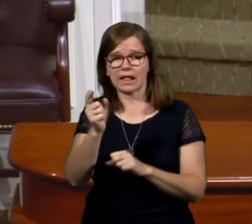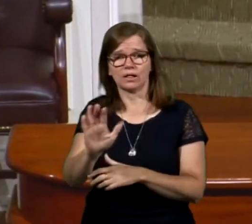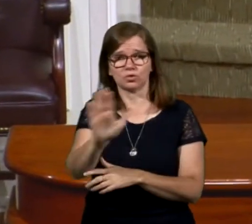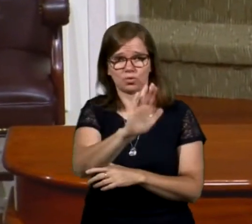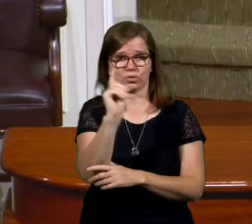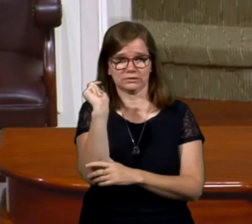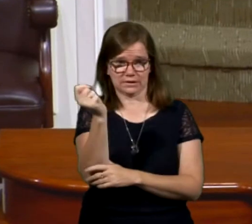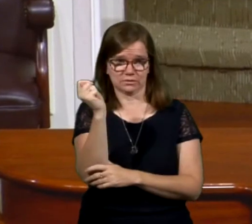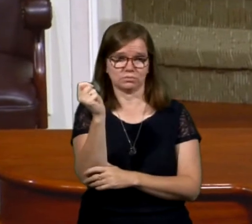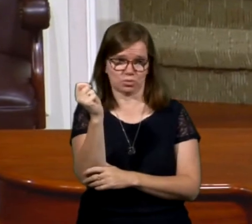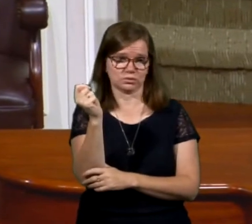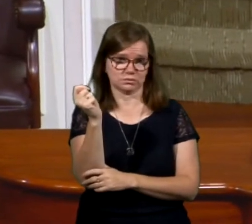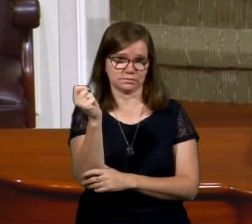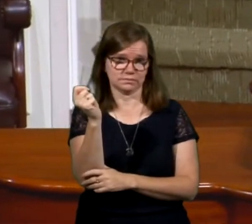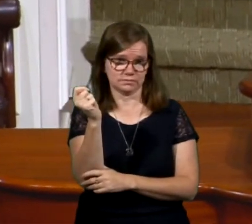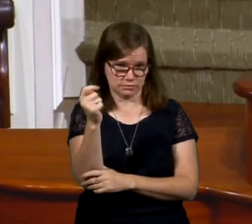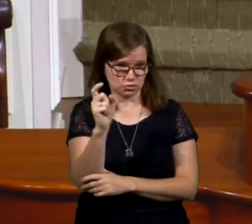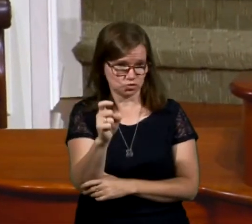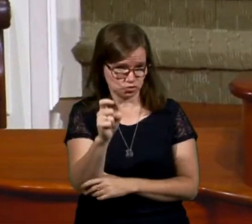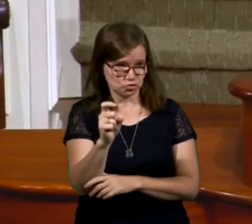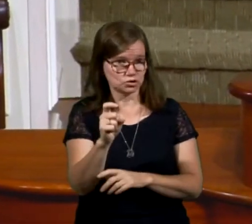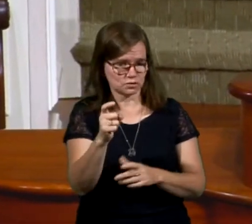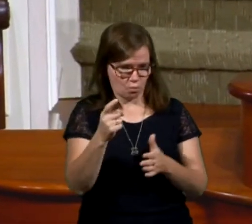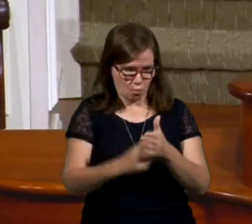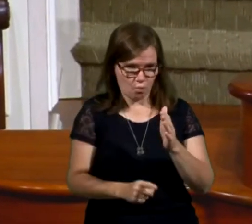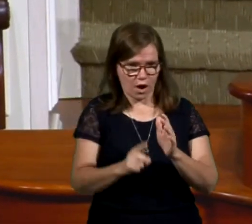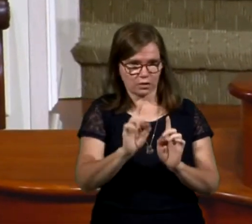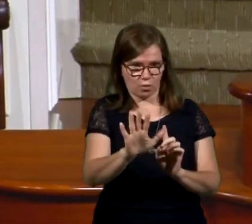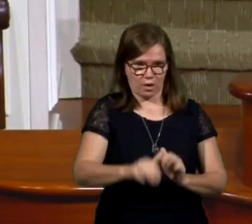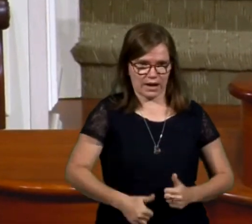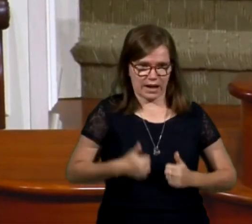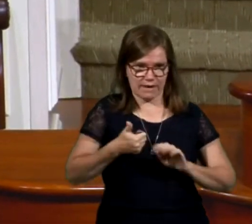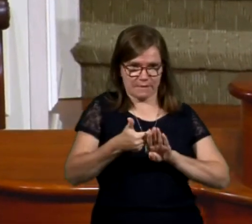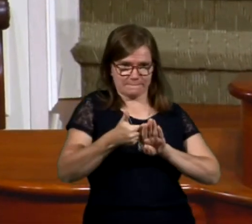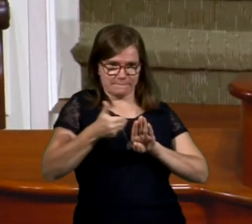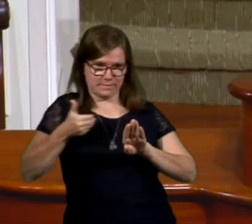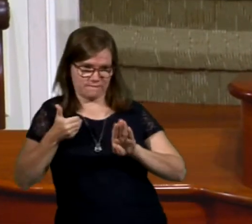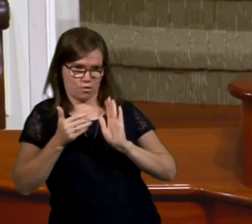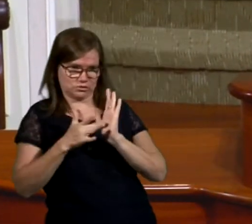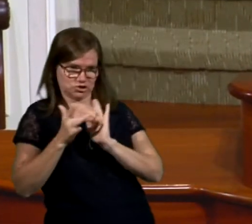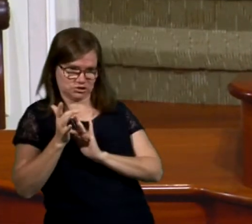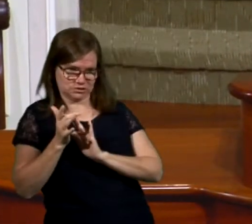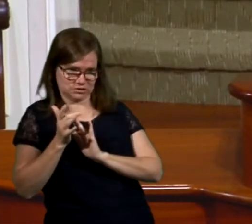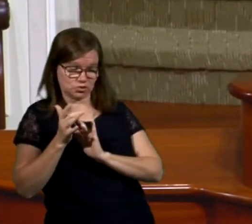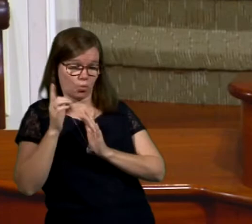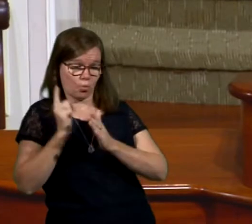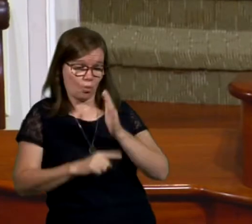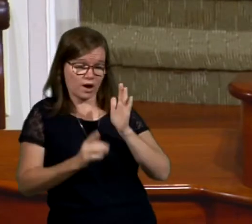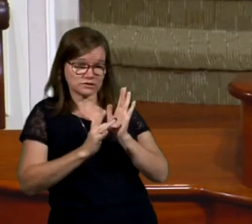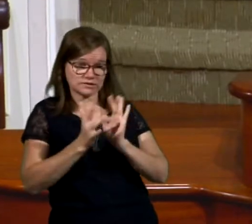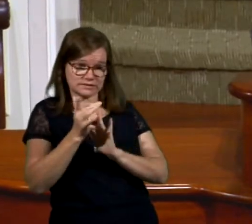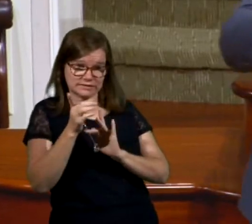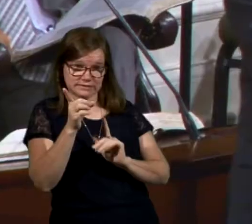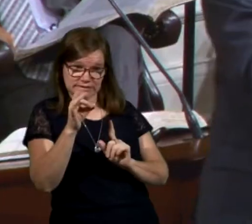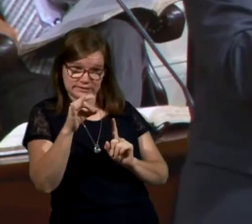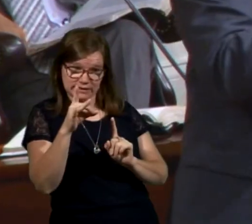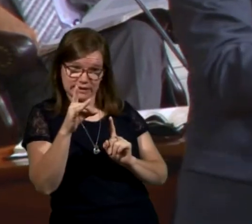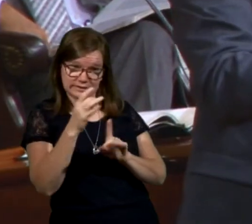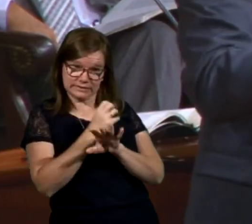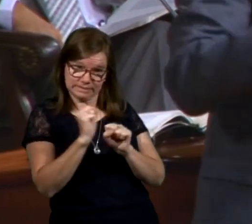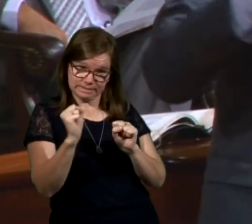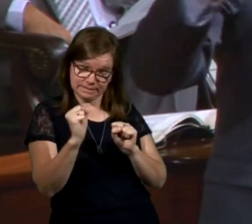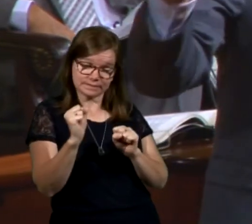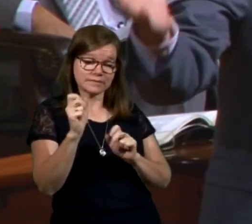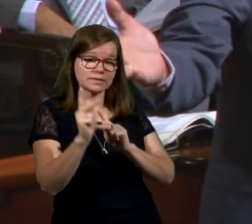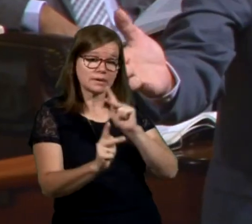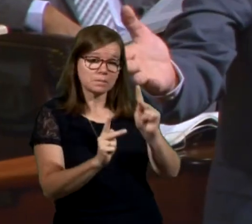same way. What you were before Jesus. What God did to bring you to Jesus. The people who have helped